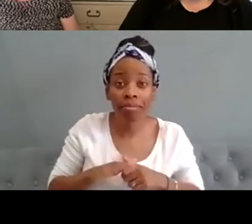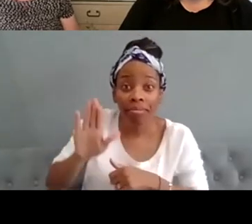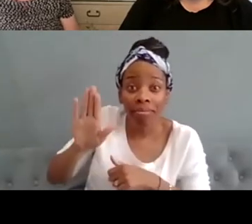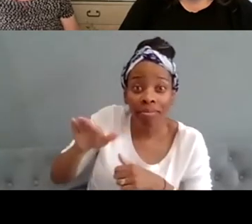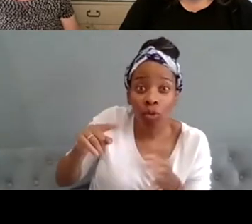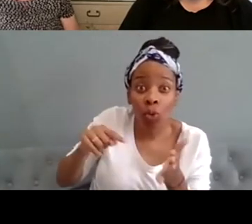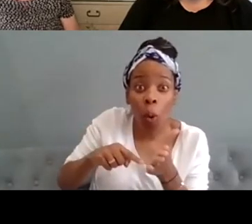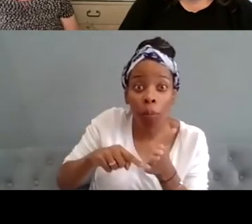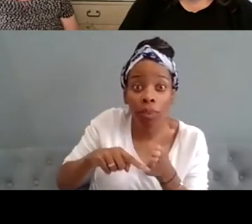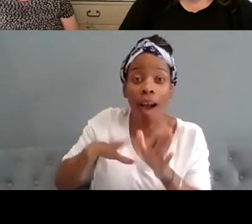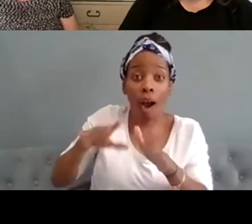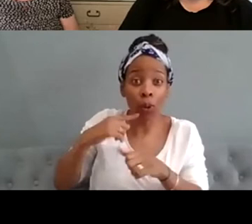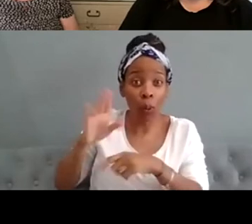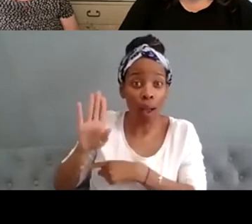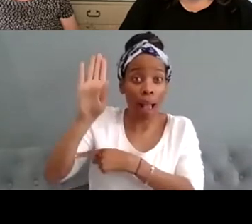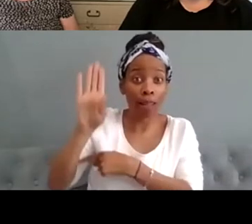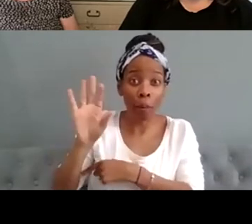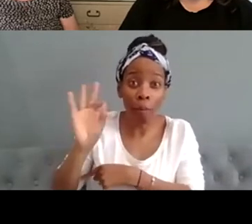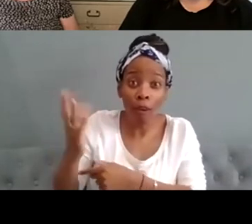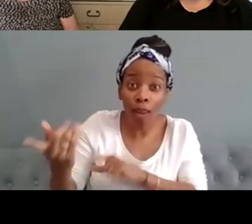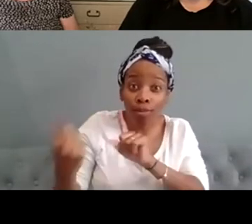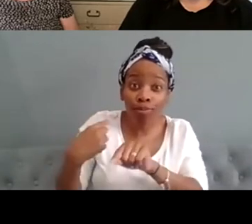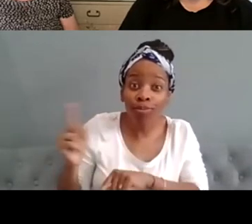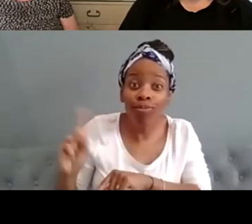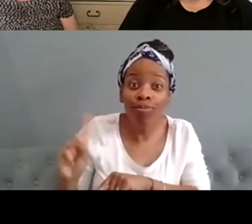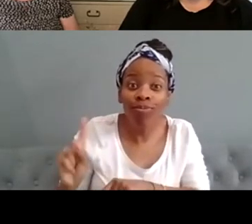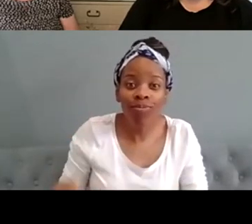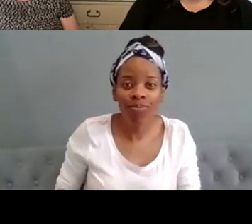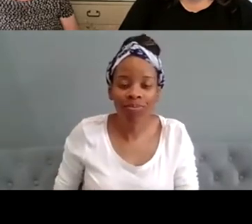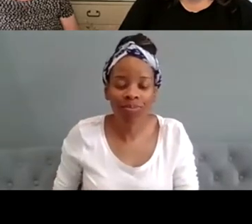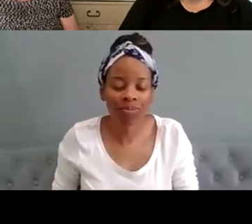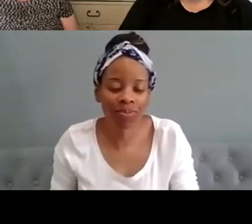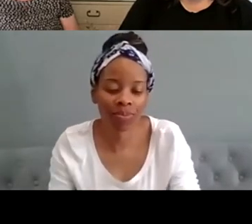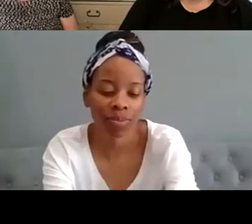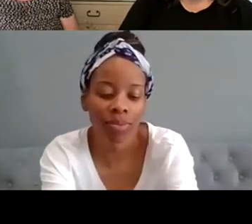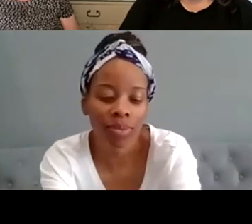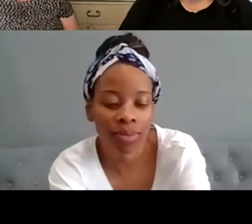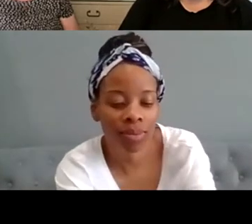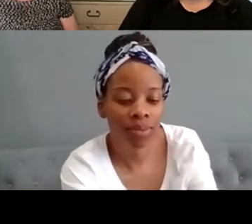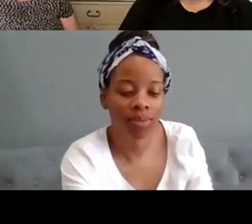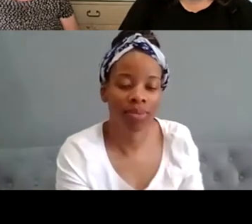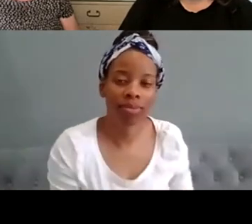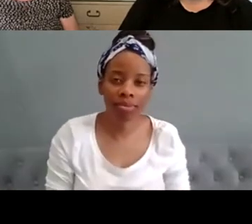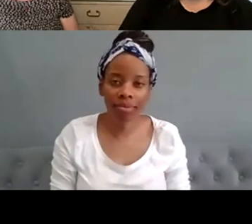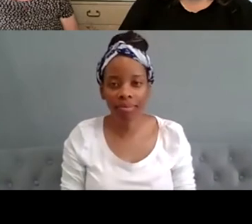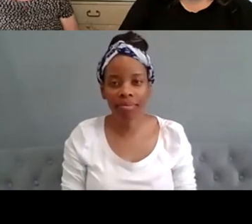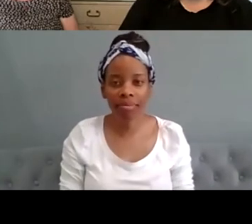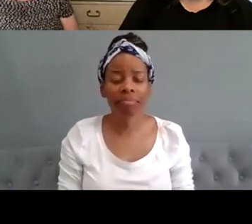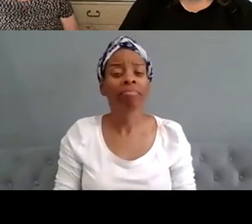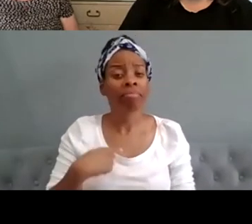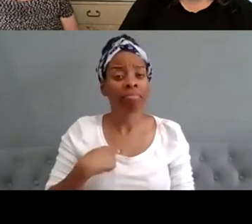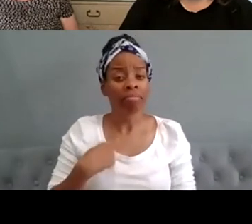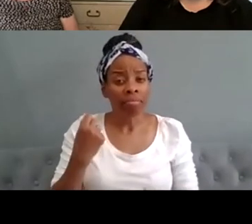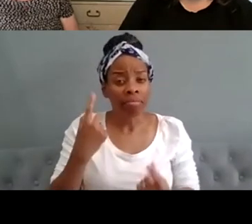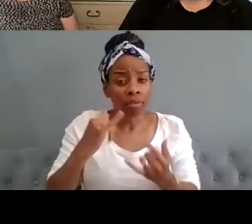actually gonna bring you in there thompson but you put your hand up so go go for it don't even need to yeah i see what sonia's saying but